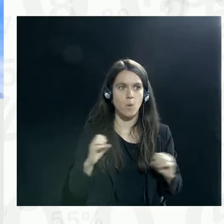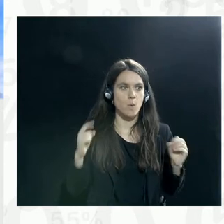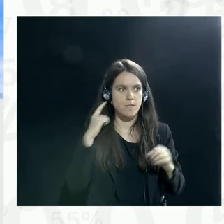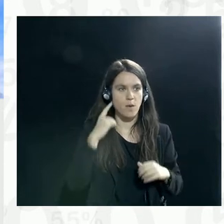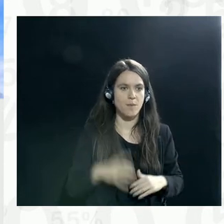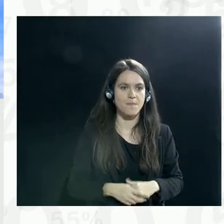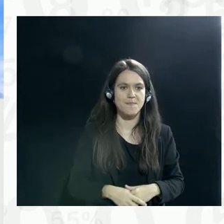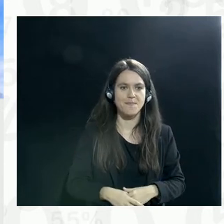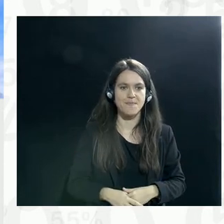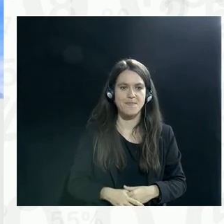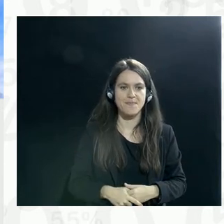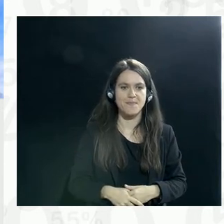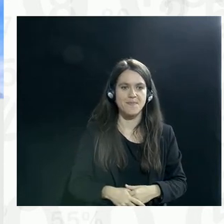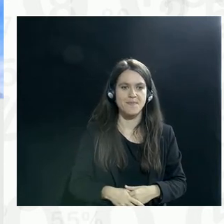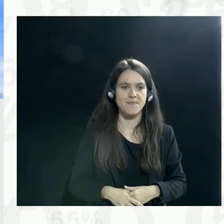Nope.